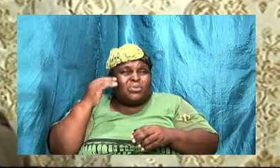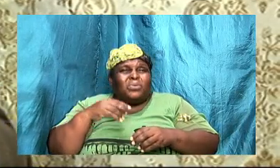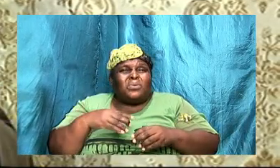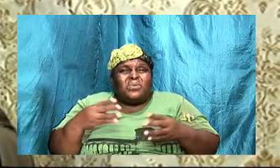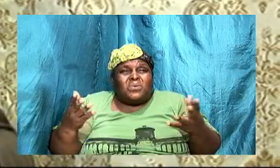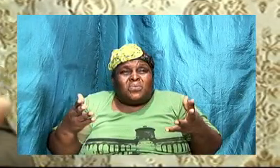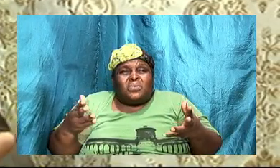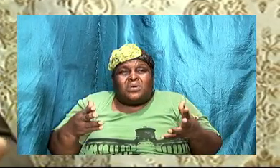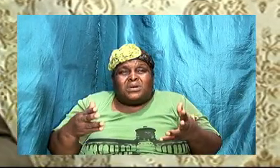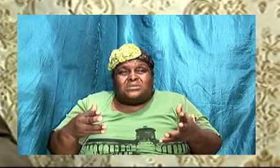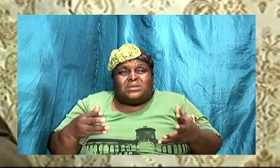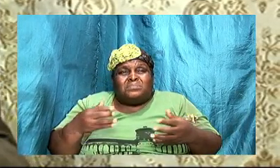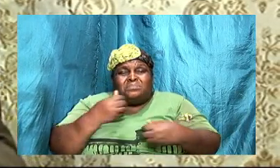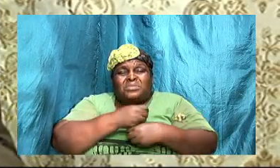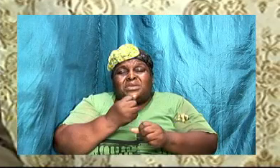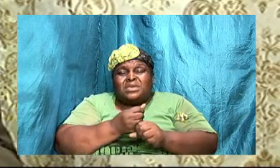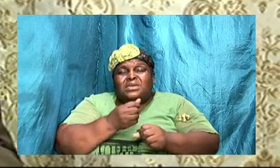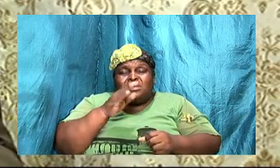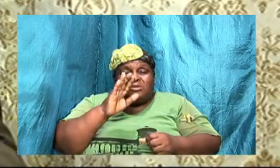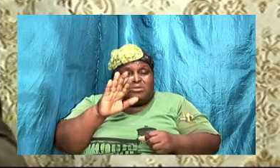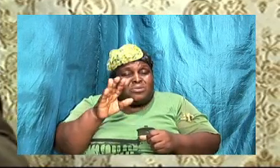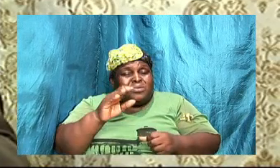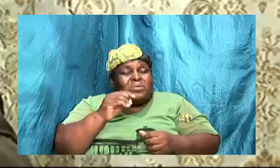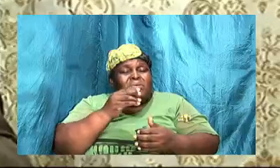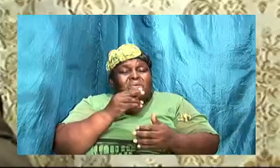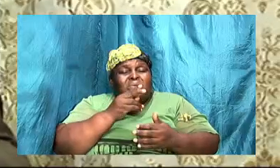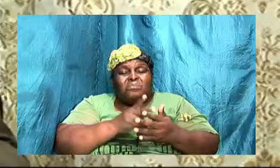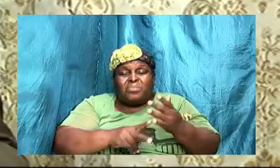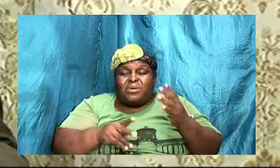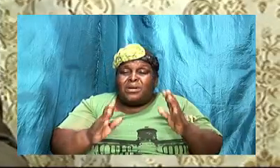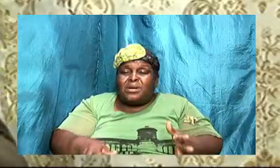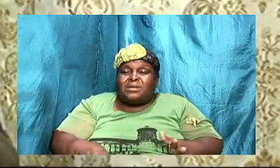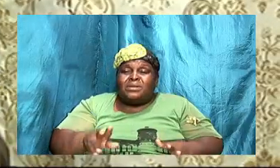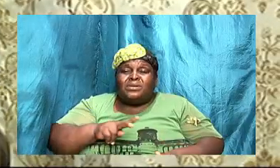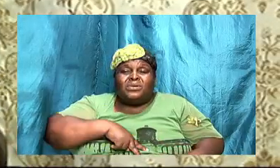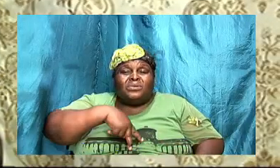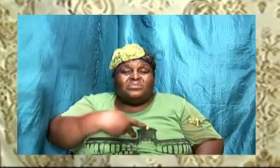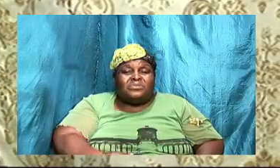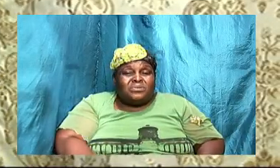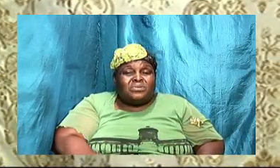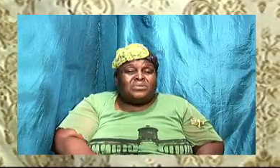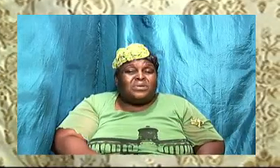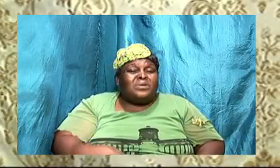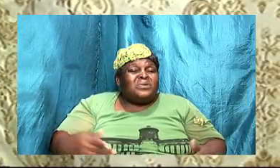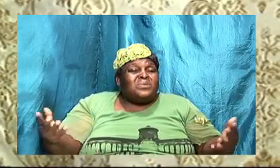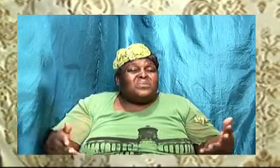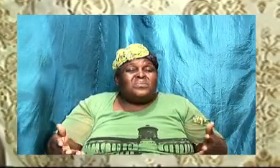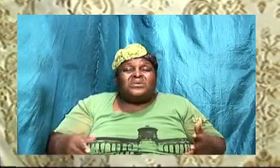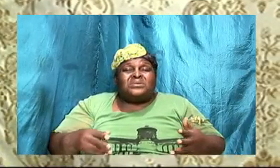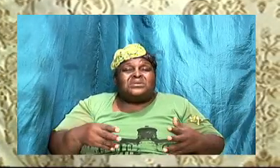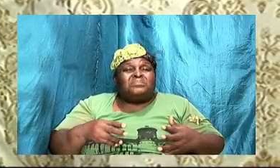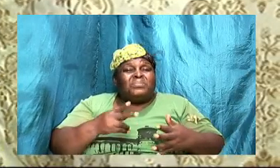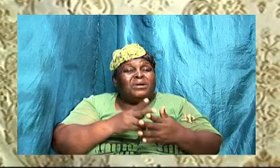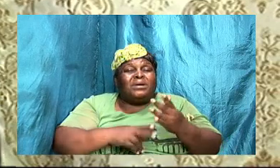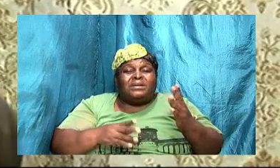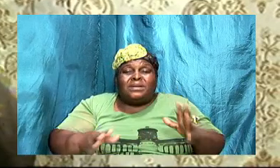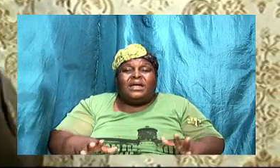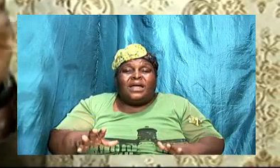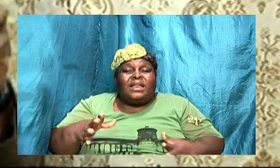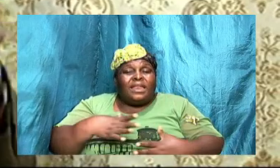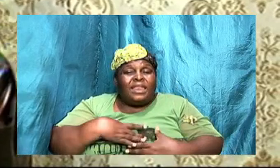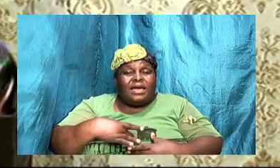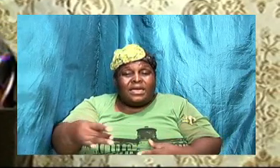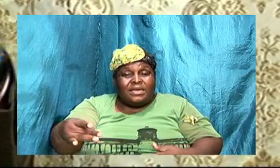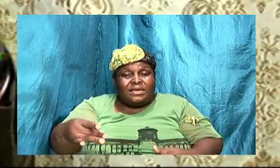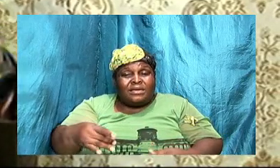you are getting to know what your partner like and your partner don't like it's a growing period it is similar